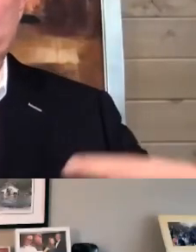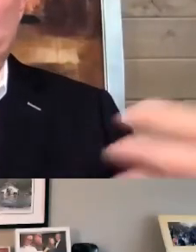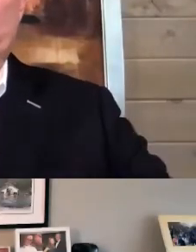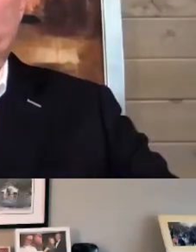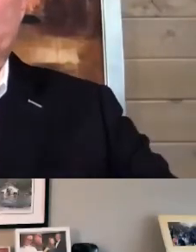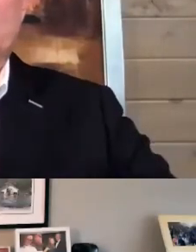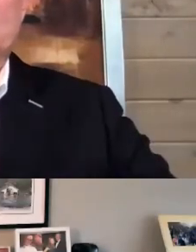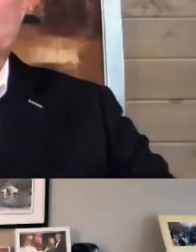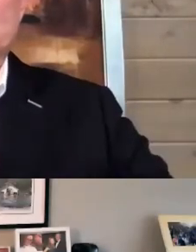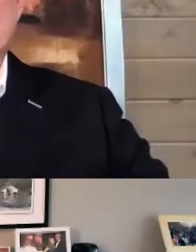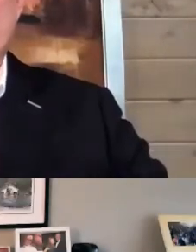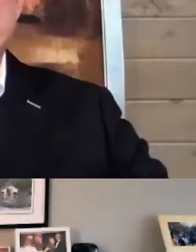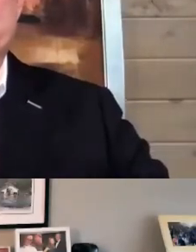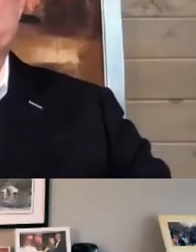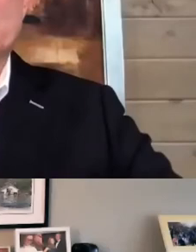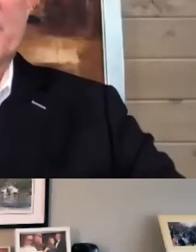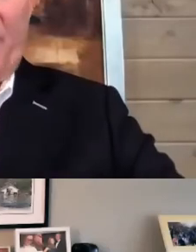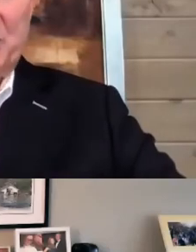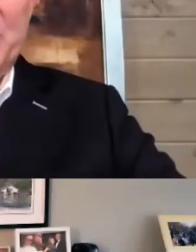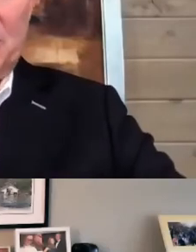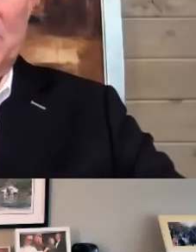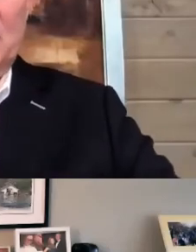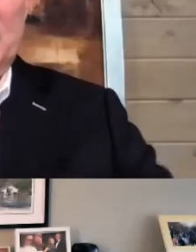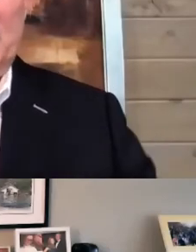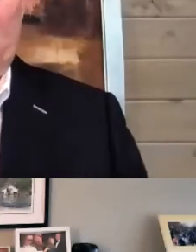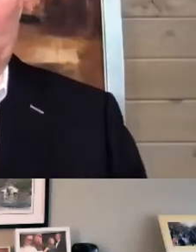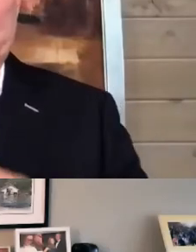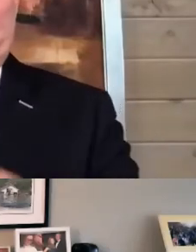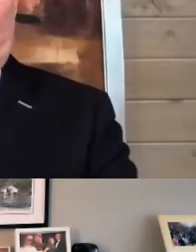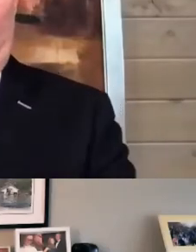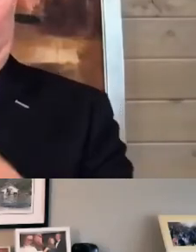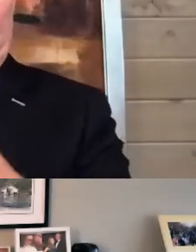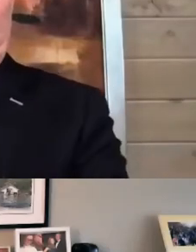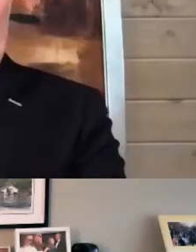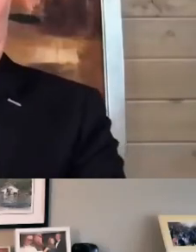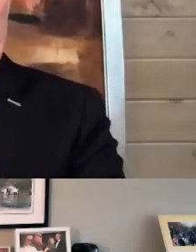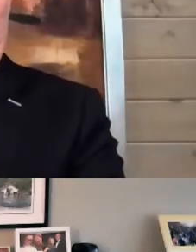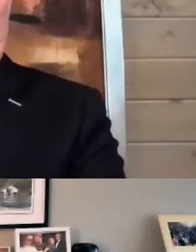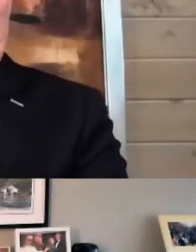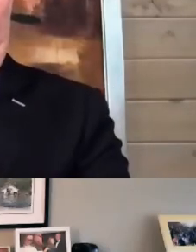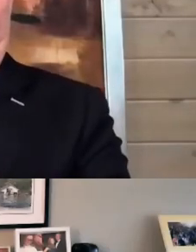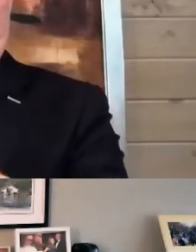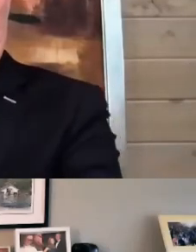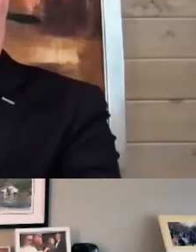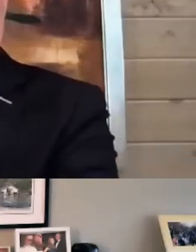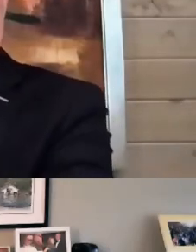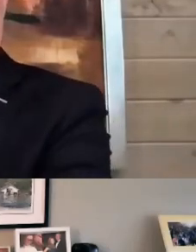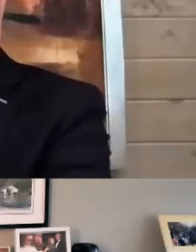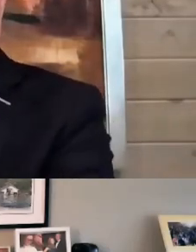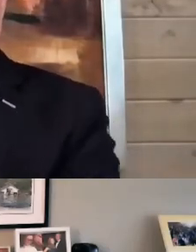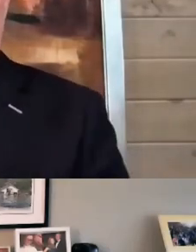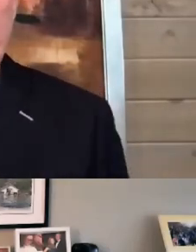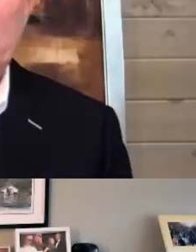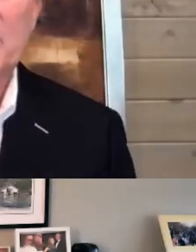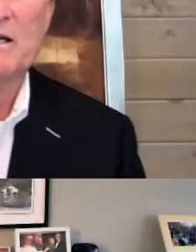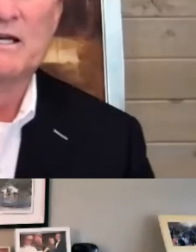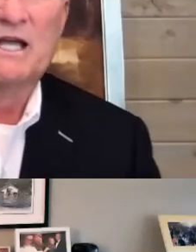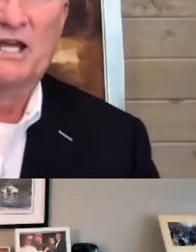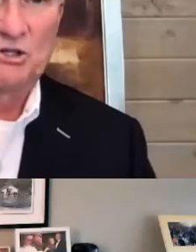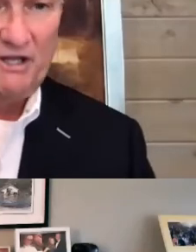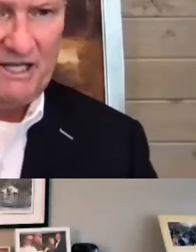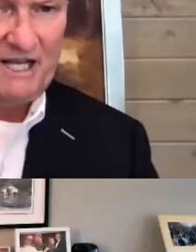self, I'd say, self-investment and for us to provide, you know, the training and ability to keep growing.